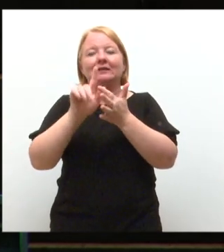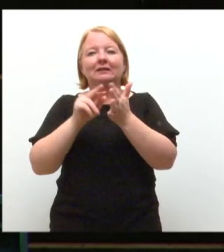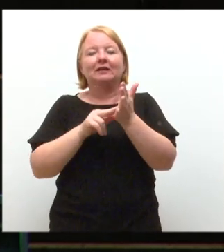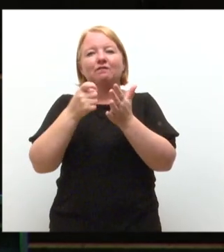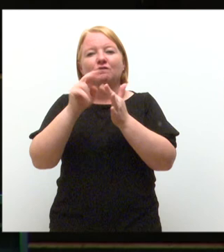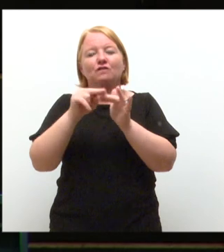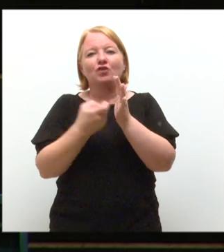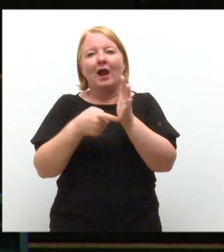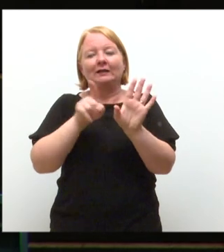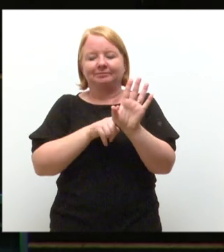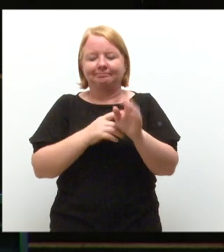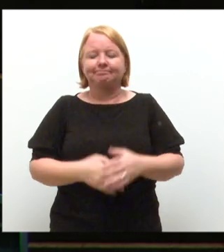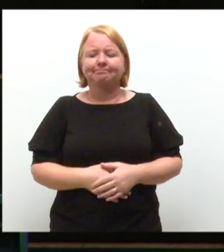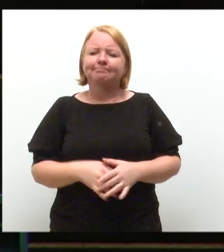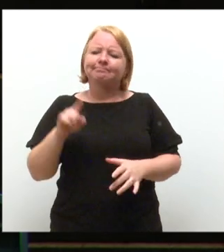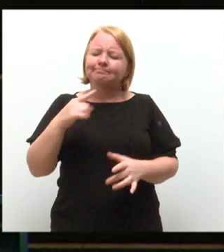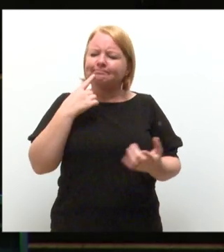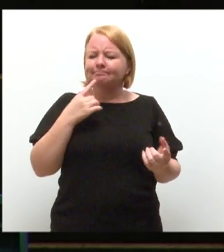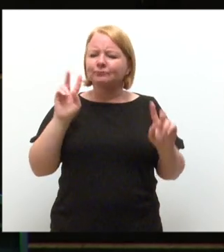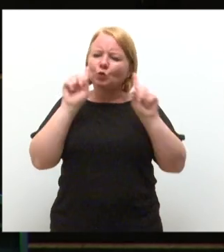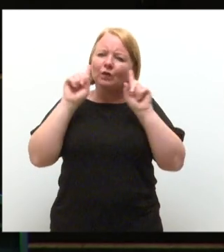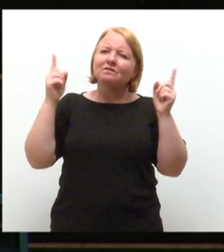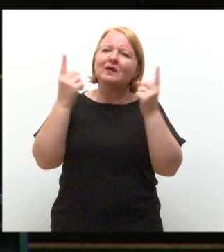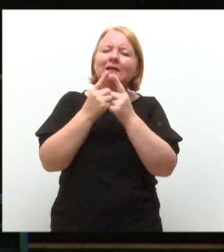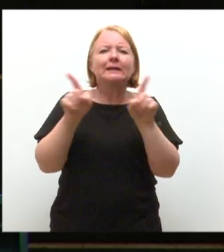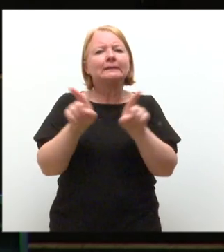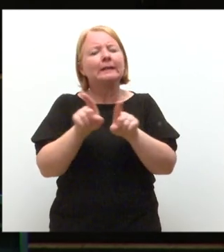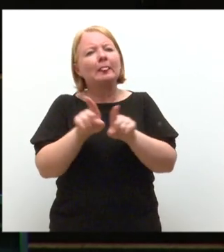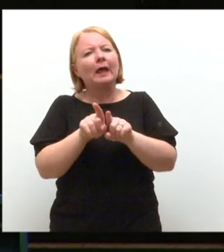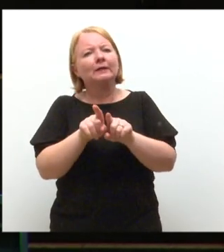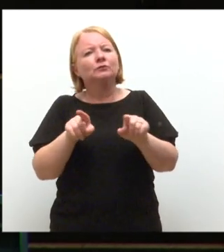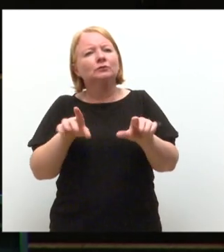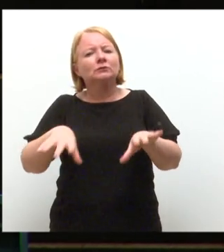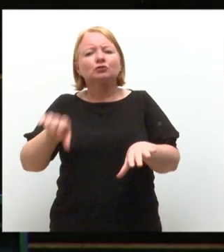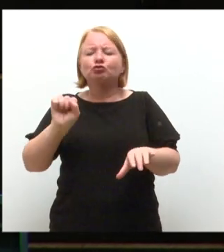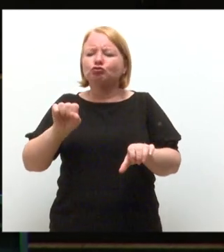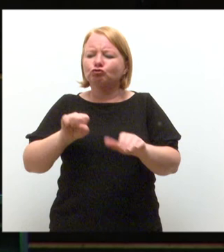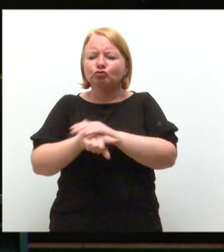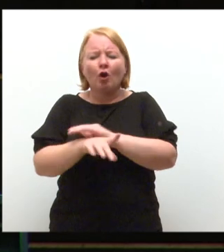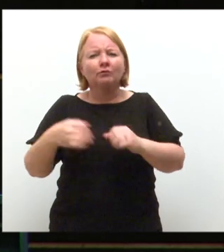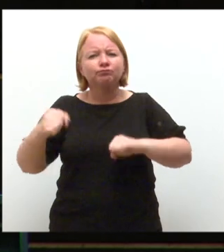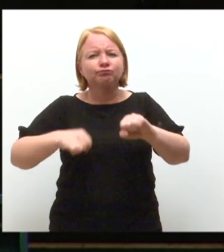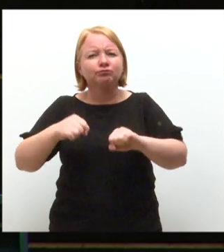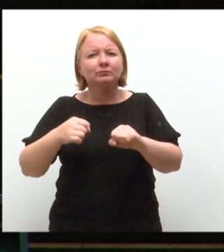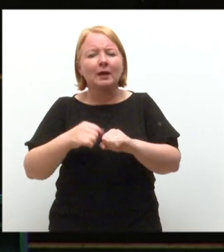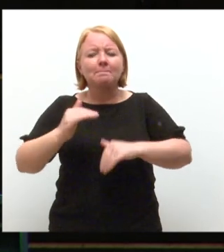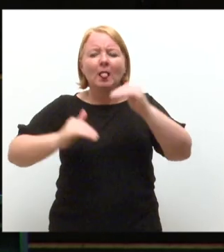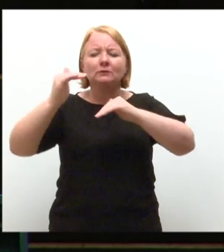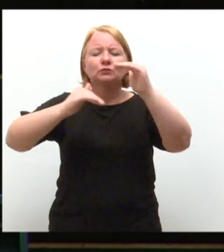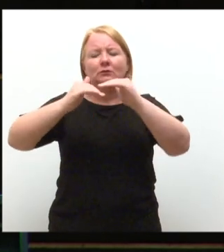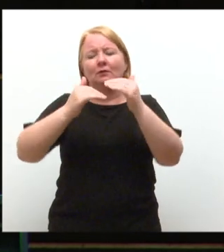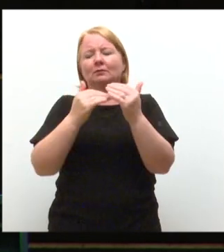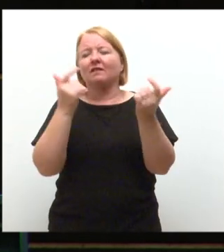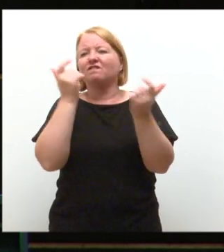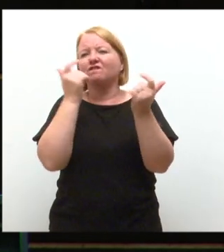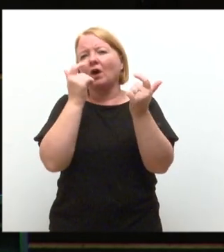he said, University is like joyriding in a multi-storey car park. Fun on so